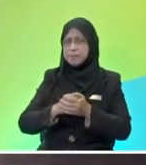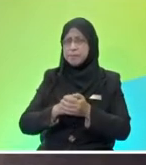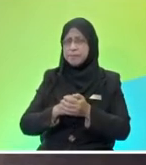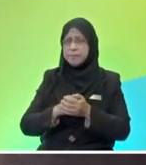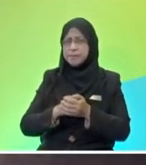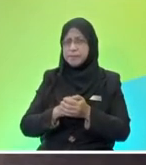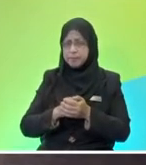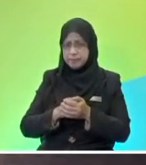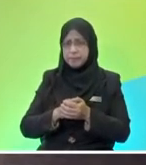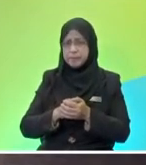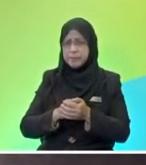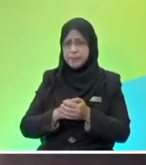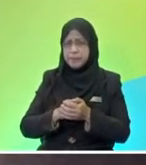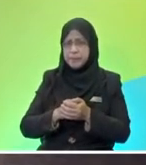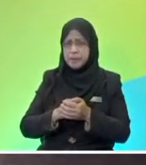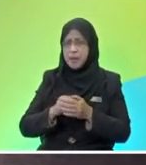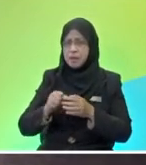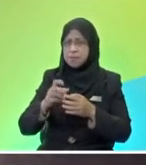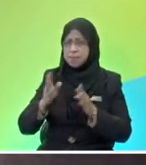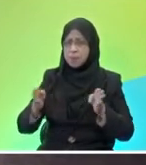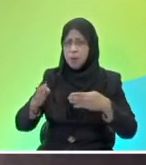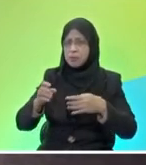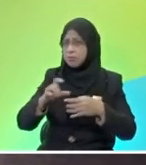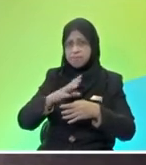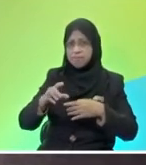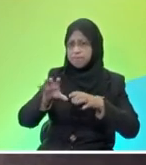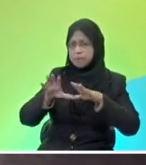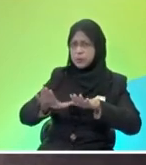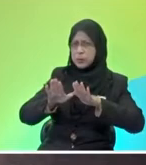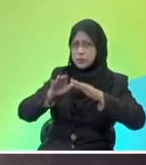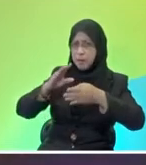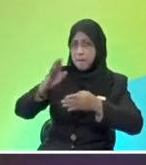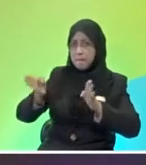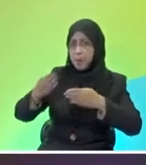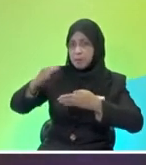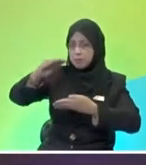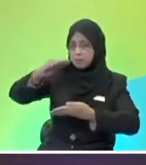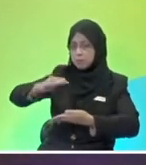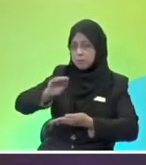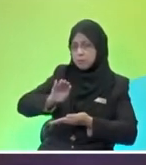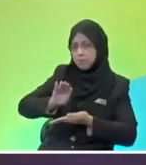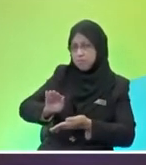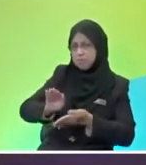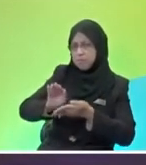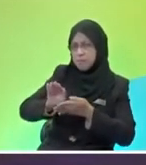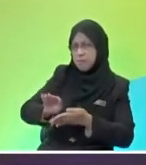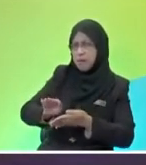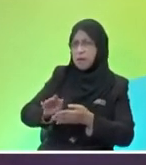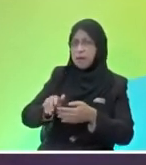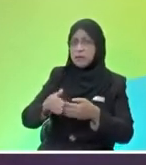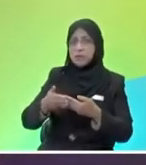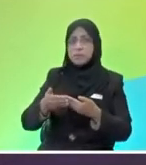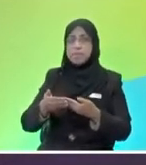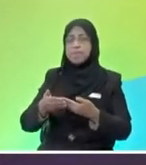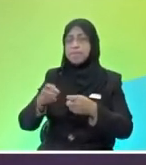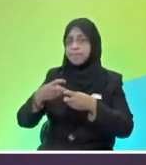push these three boxes here okay let me try so this is from the floor hmm it's i think i'm the one